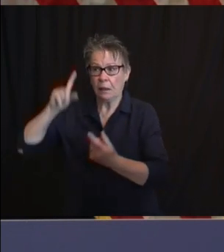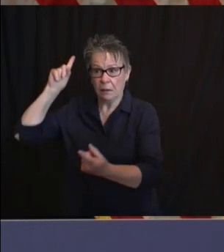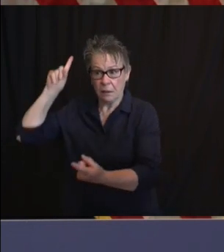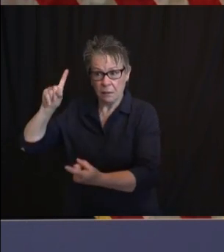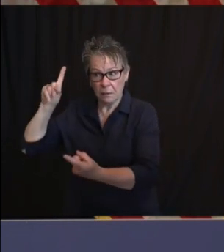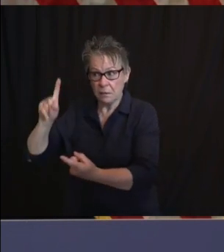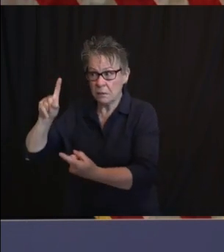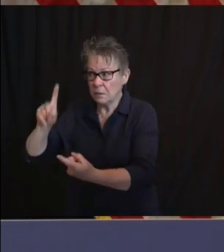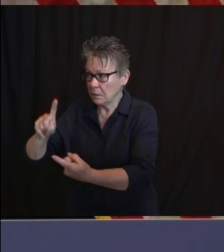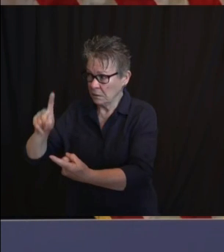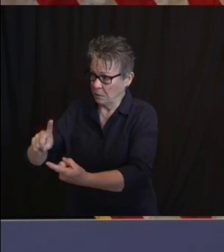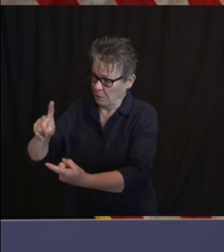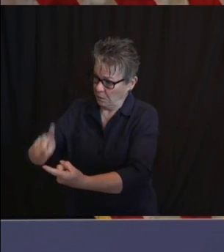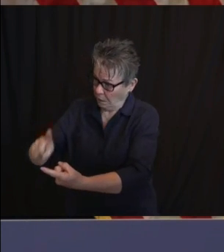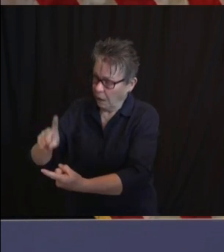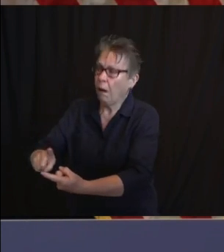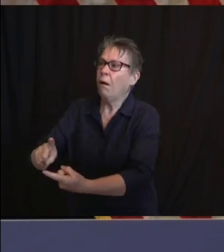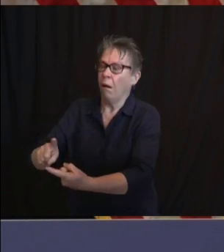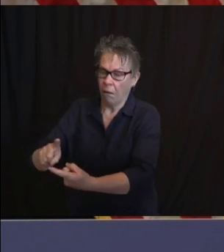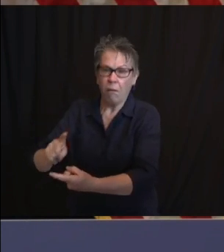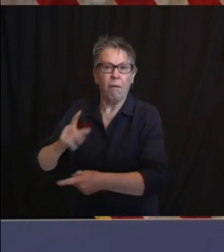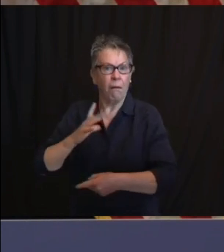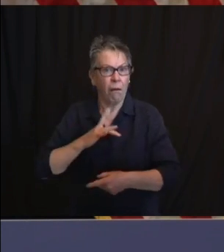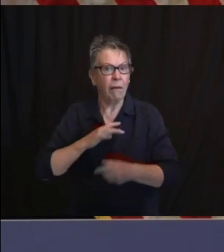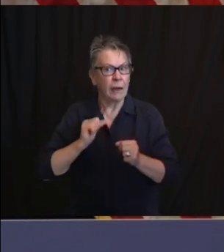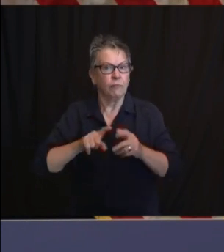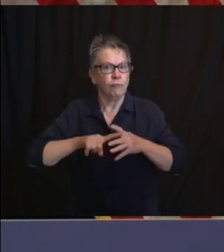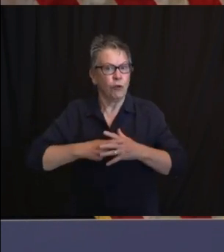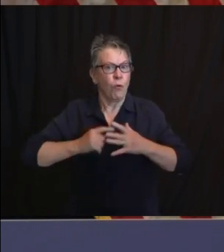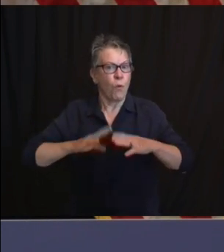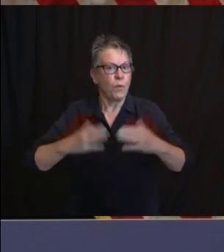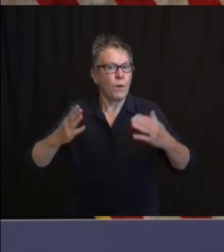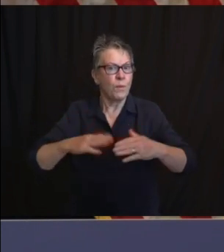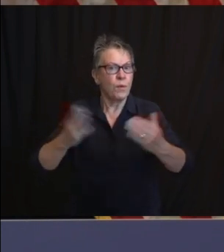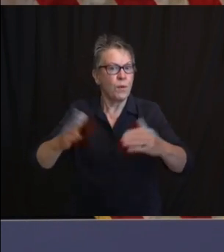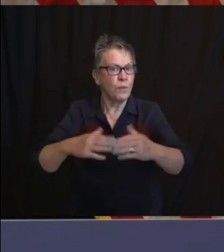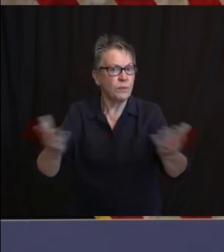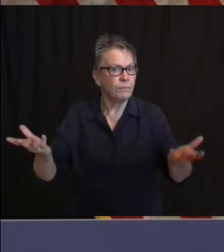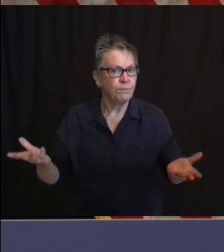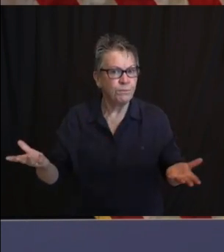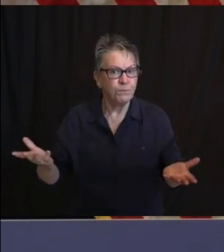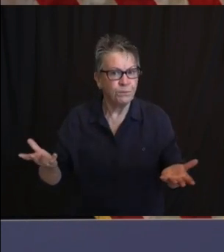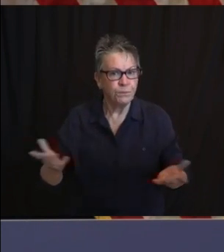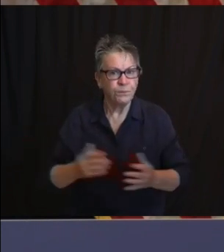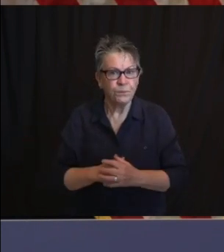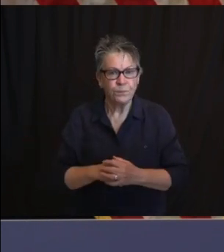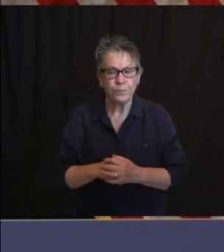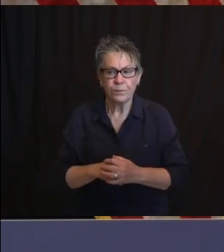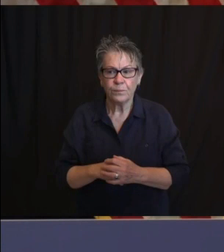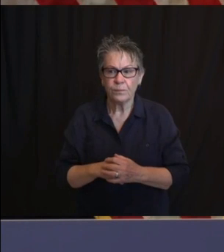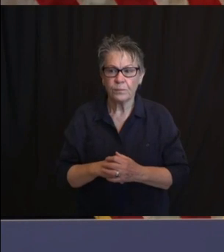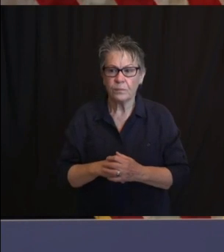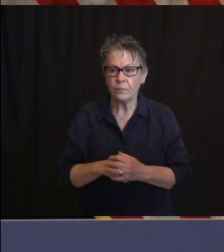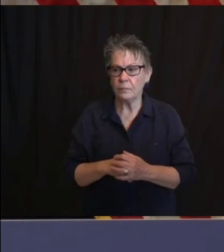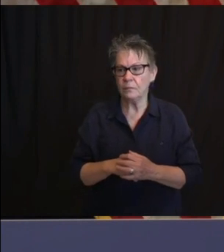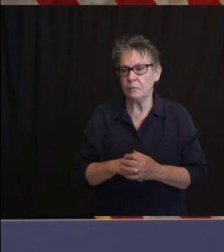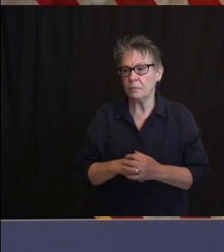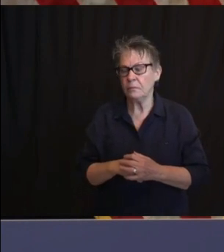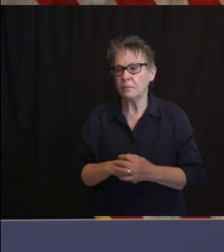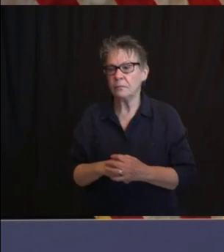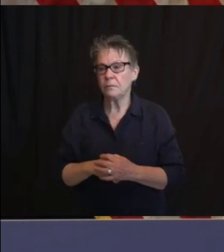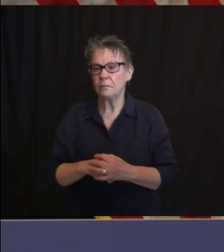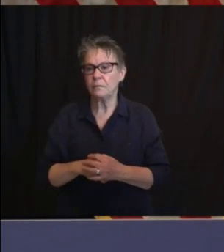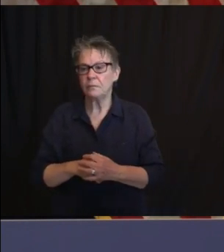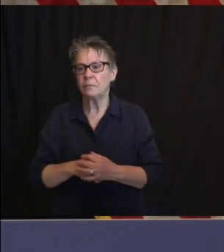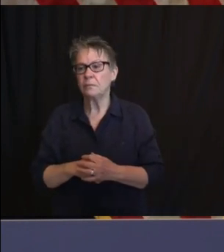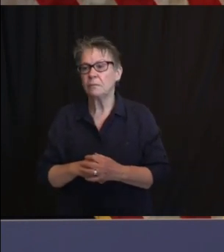be more safe than sorry. And so I can't hang my hat on